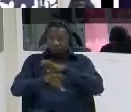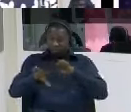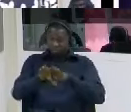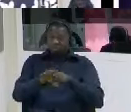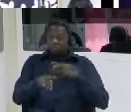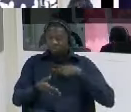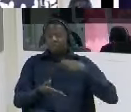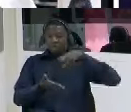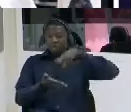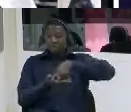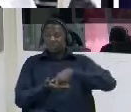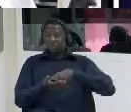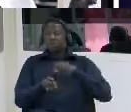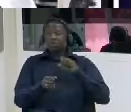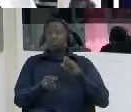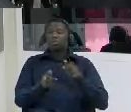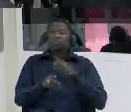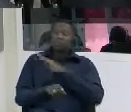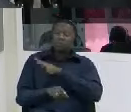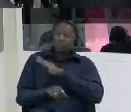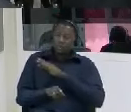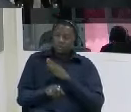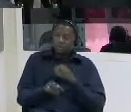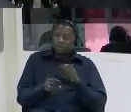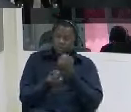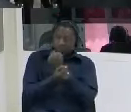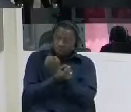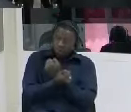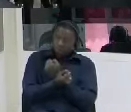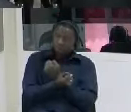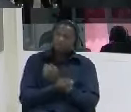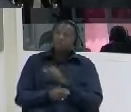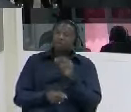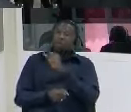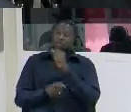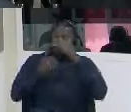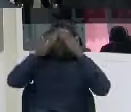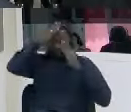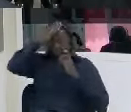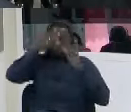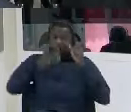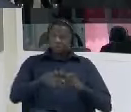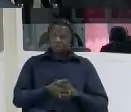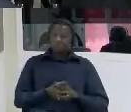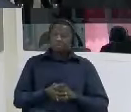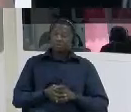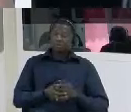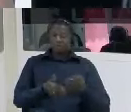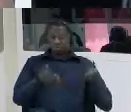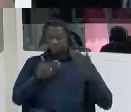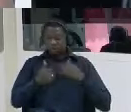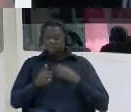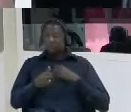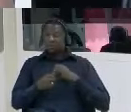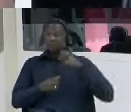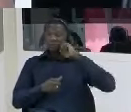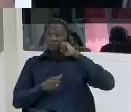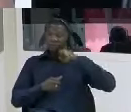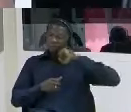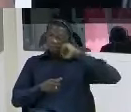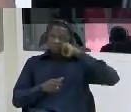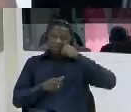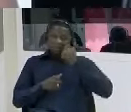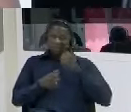with handcuffs some of the soldiers brought this plastic bag black one